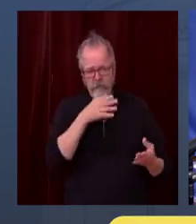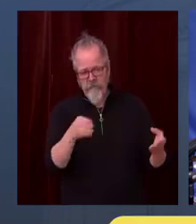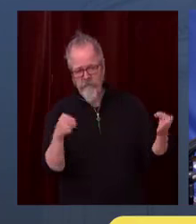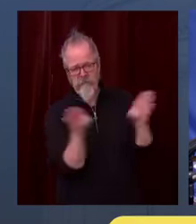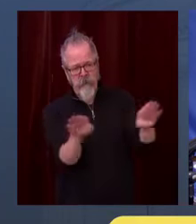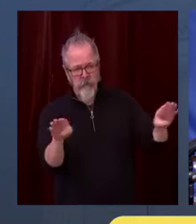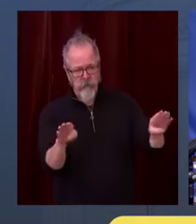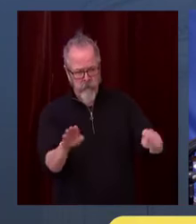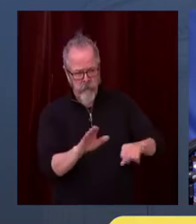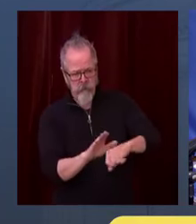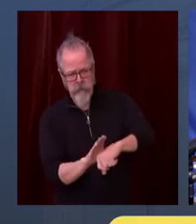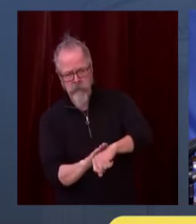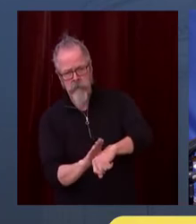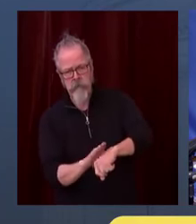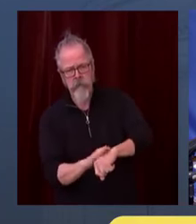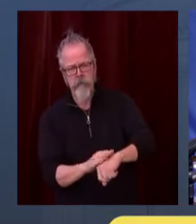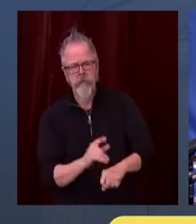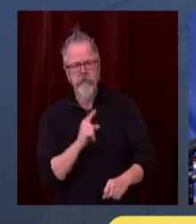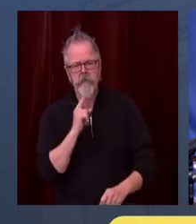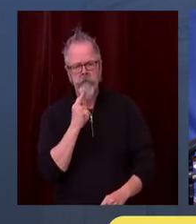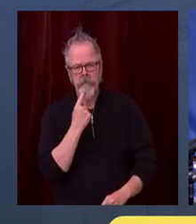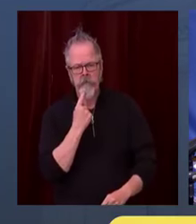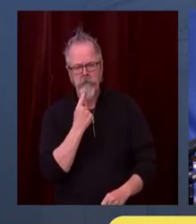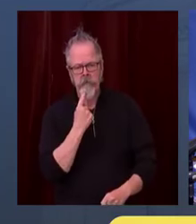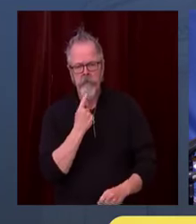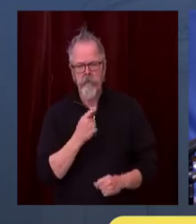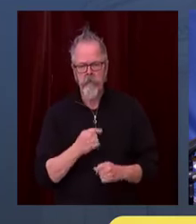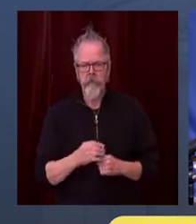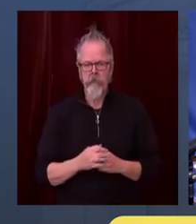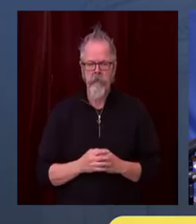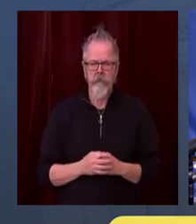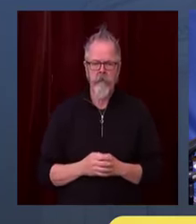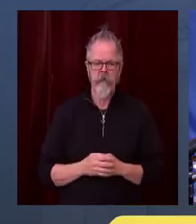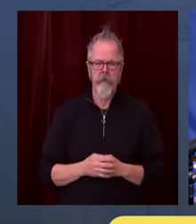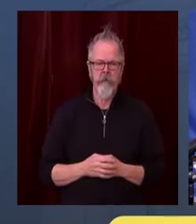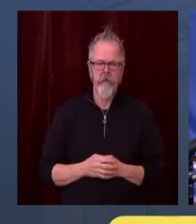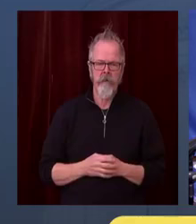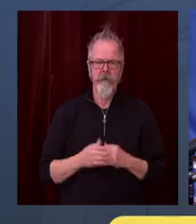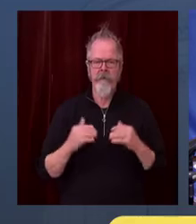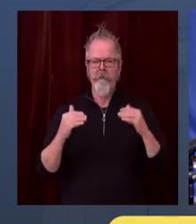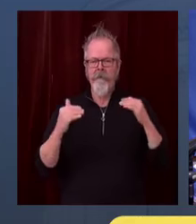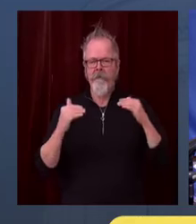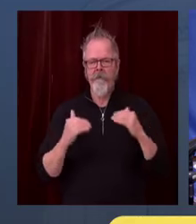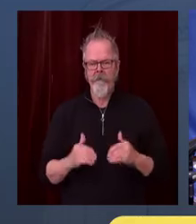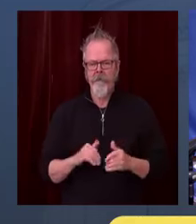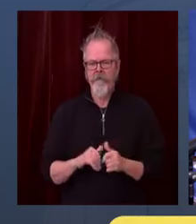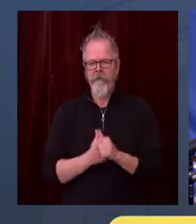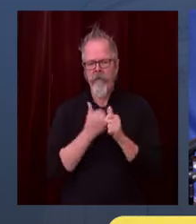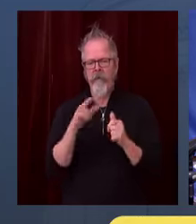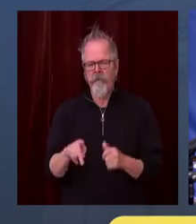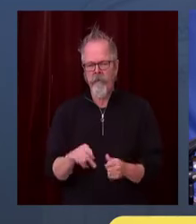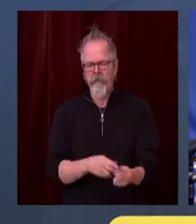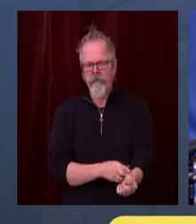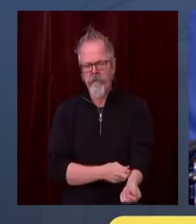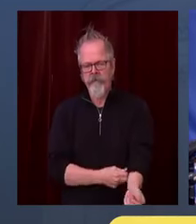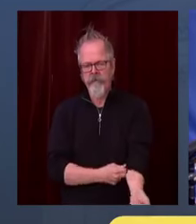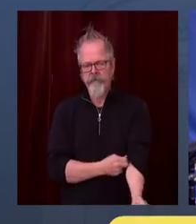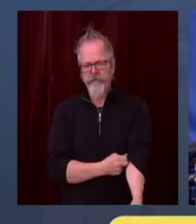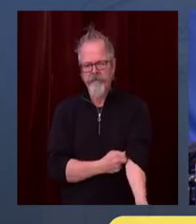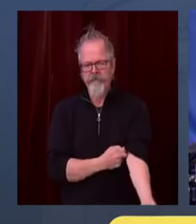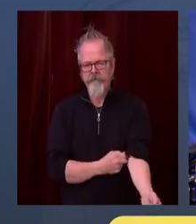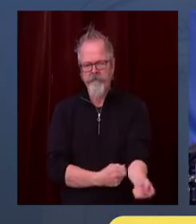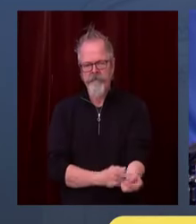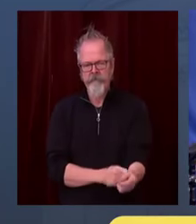know, Governor, despite your best efforts and the best efforts of all of the people on this call, there are still people in this state